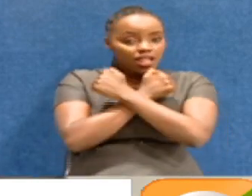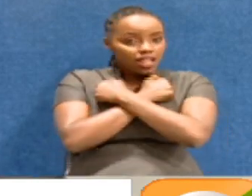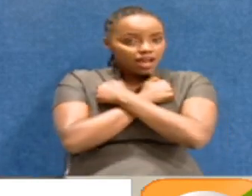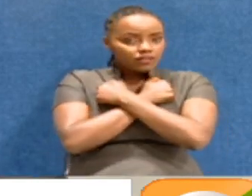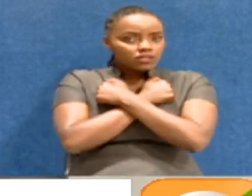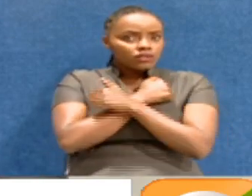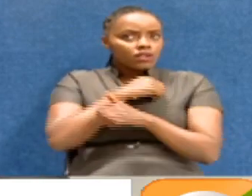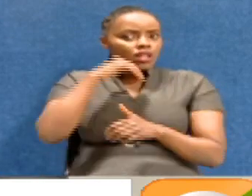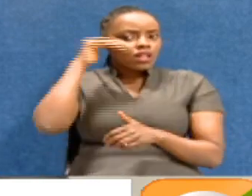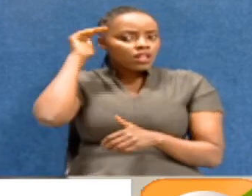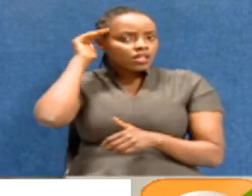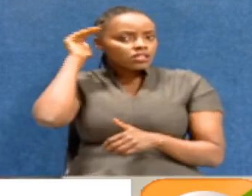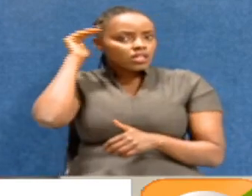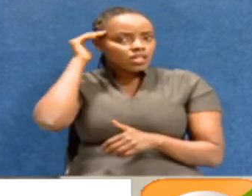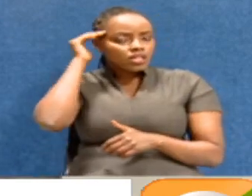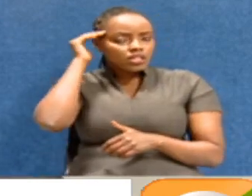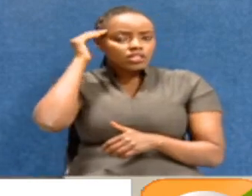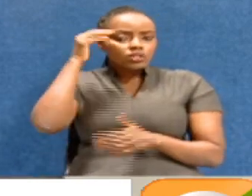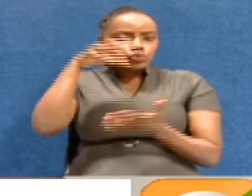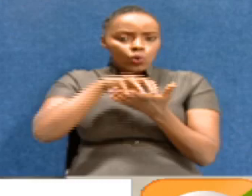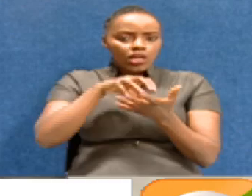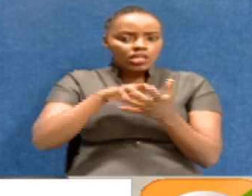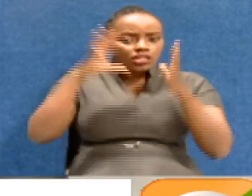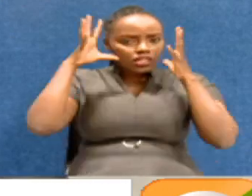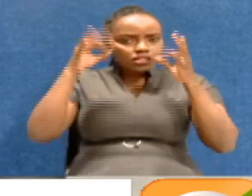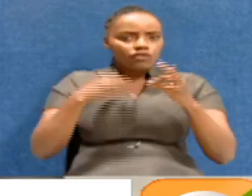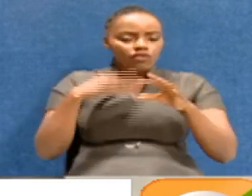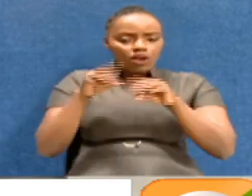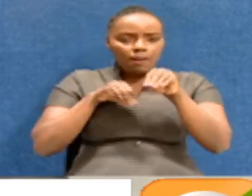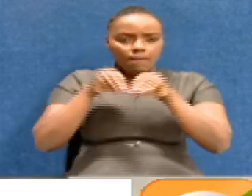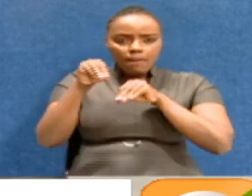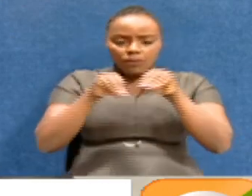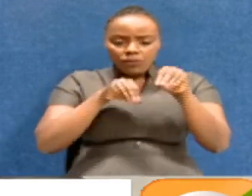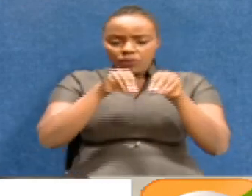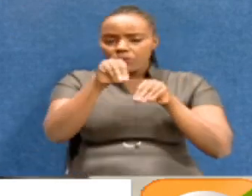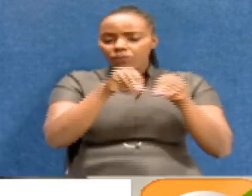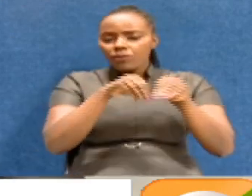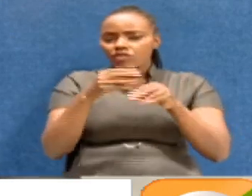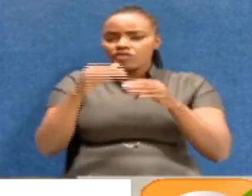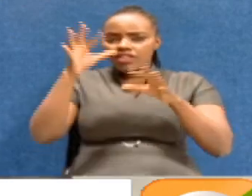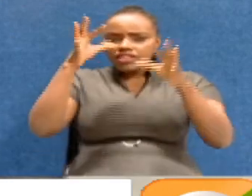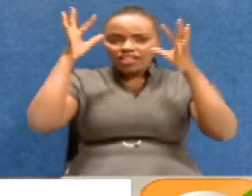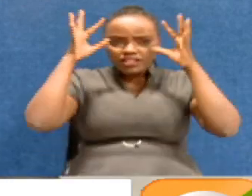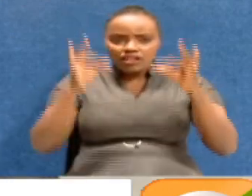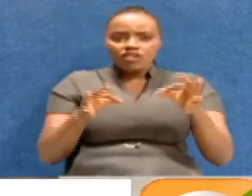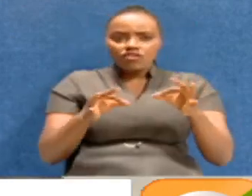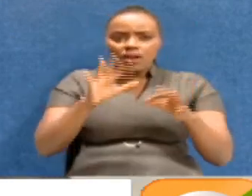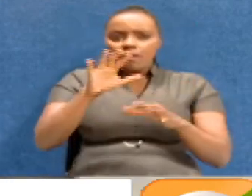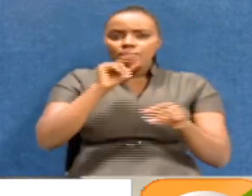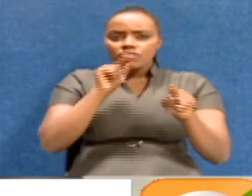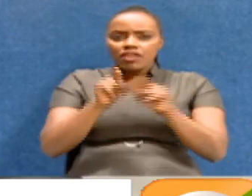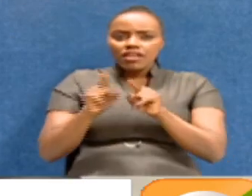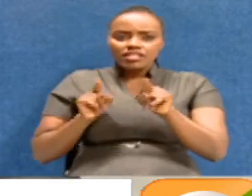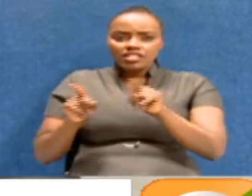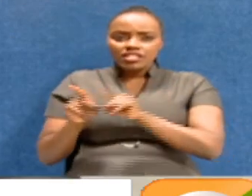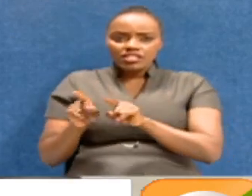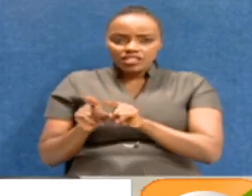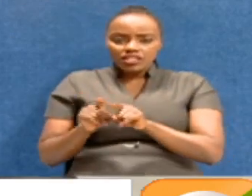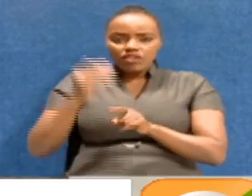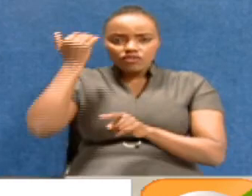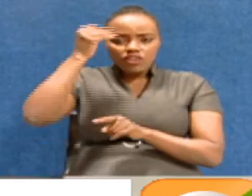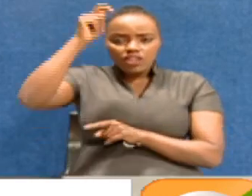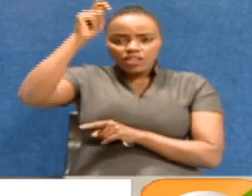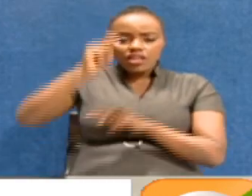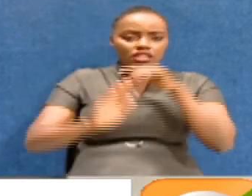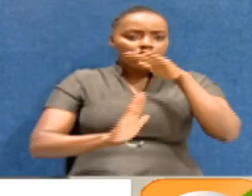hearing cases, making decisions, crafting jurisprudence together with his or her brother and sister judges